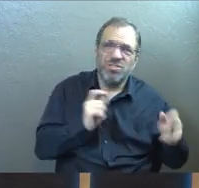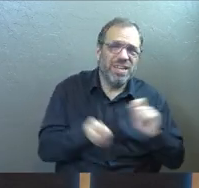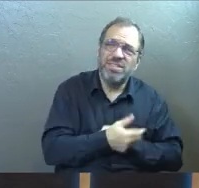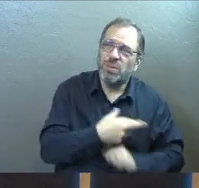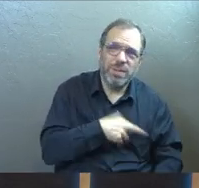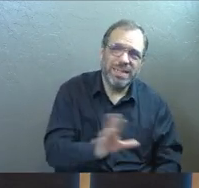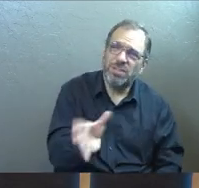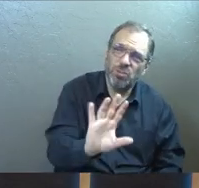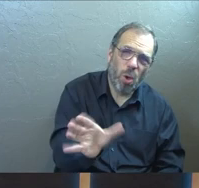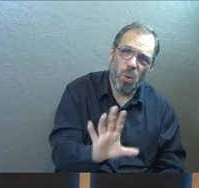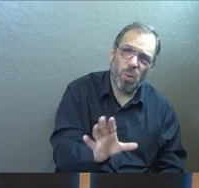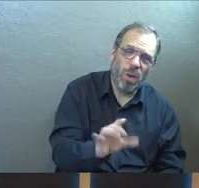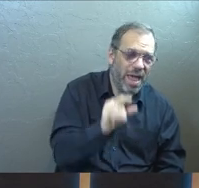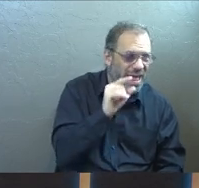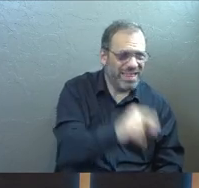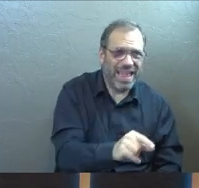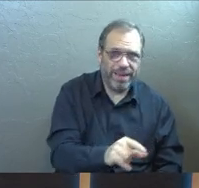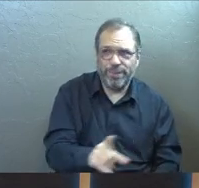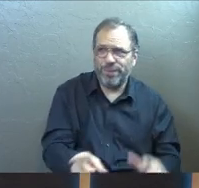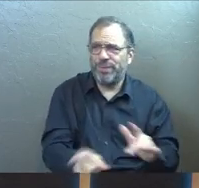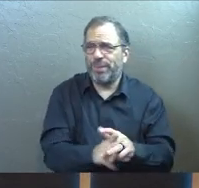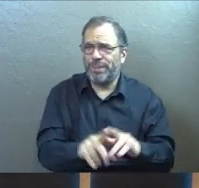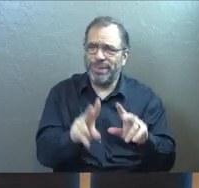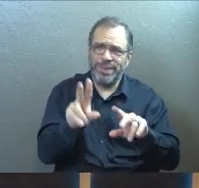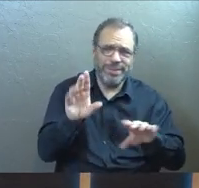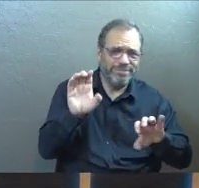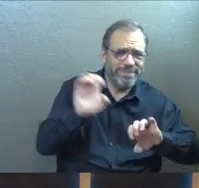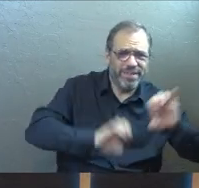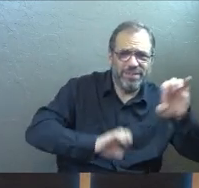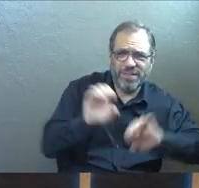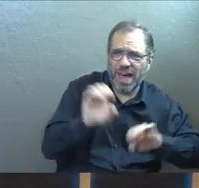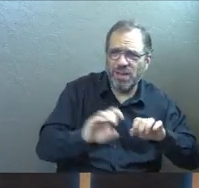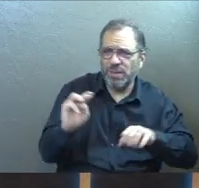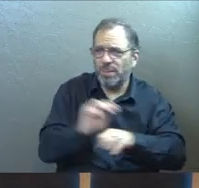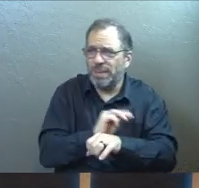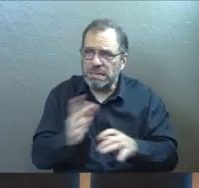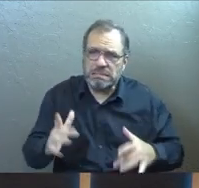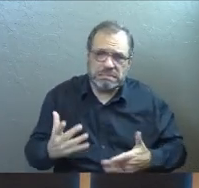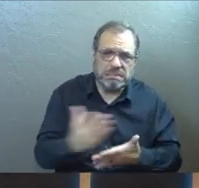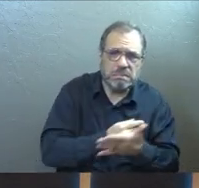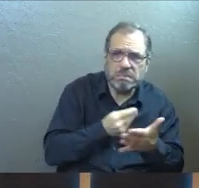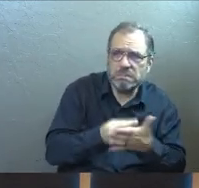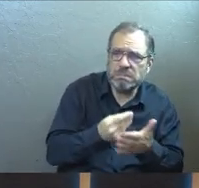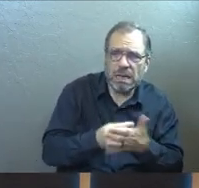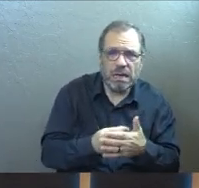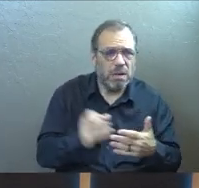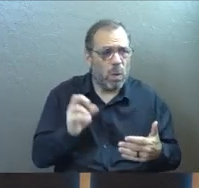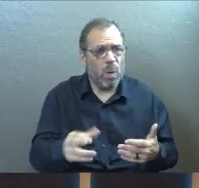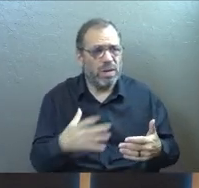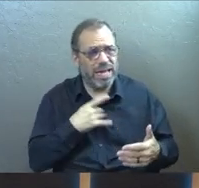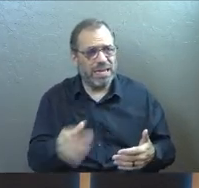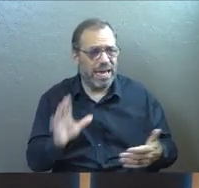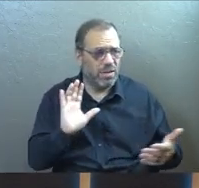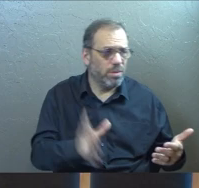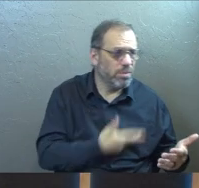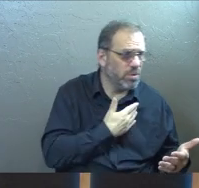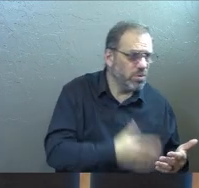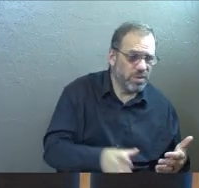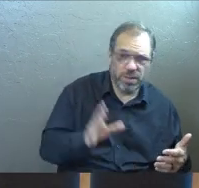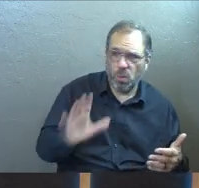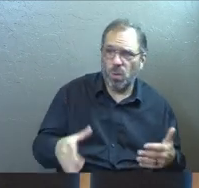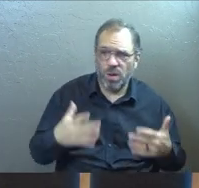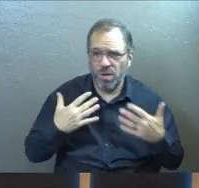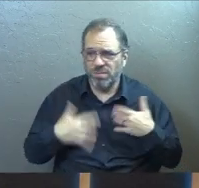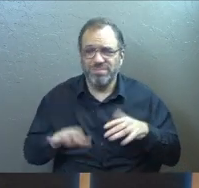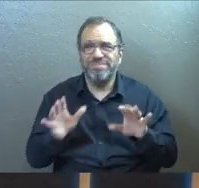changing religions. They weren't coming and evaluating the ministry offerings of your church or whether or not they liked your music that you were